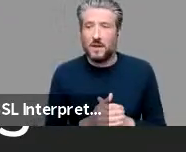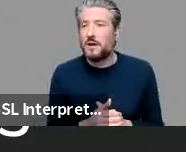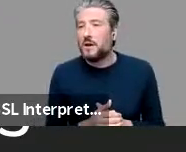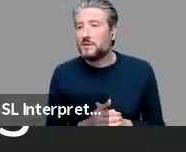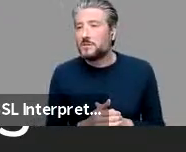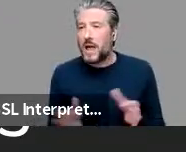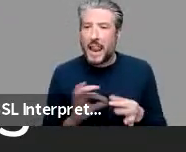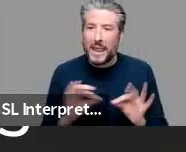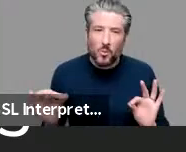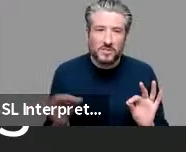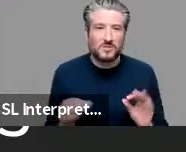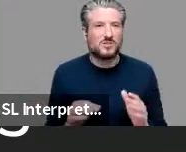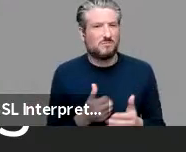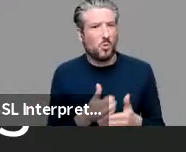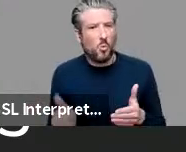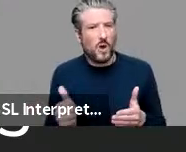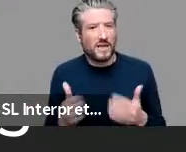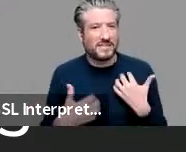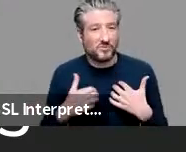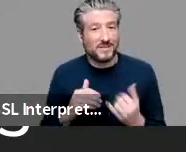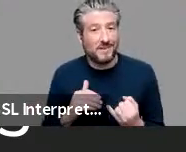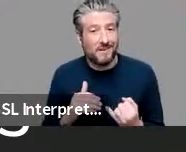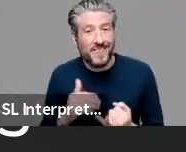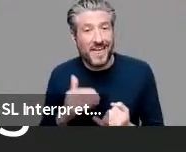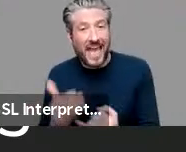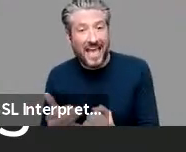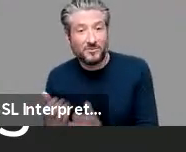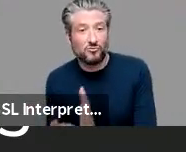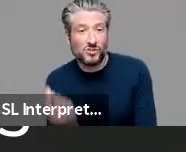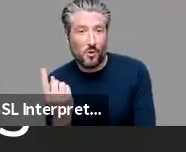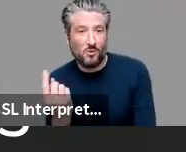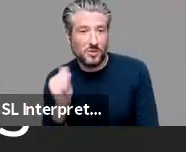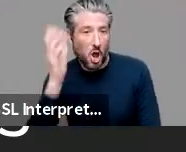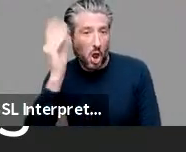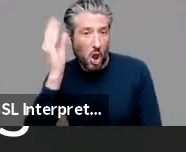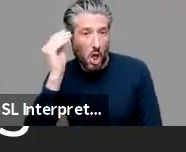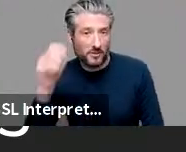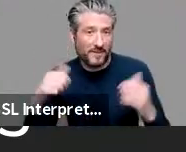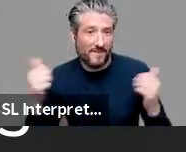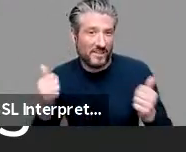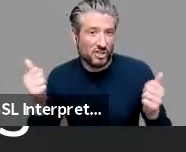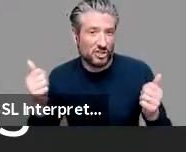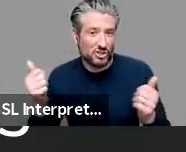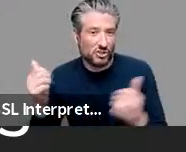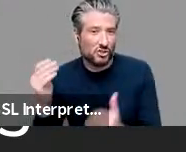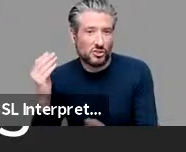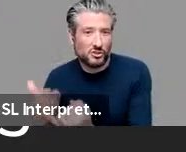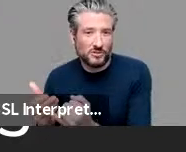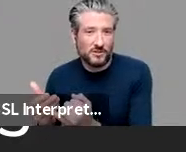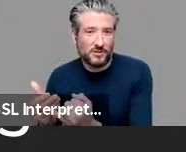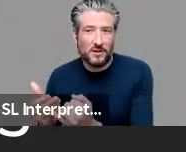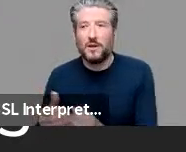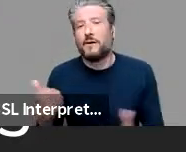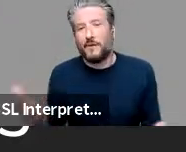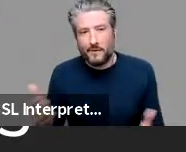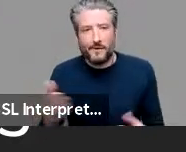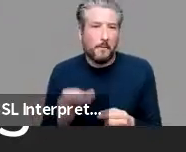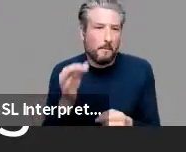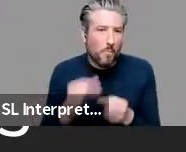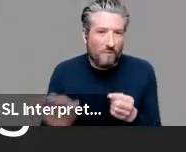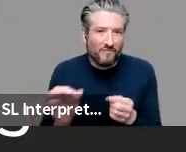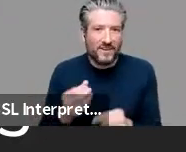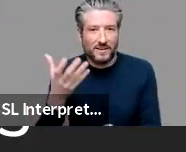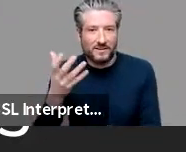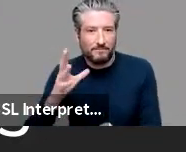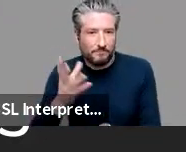learning and we like our knowledge neatly organized as in this tool cabinet which has a space for phonemes and morphemes and lexemes and